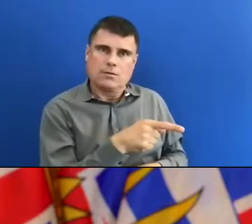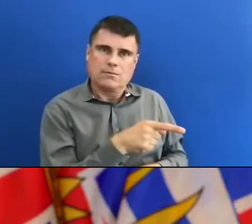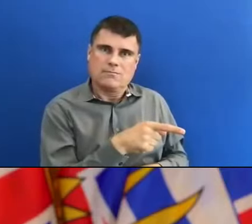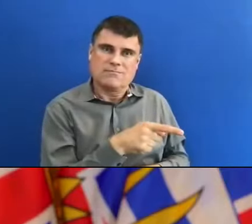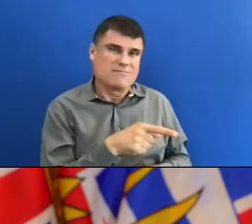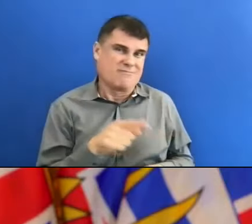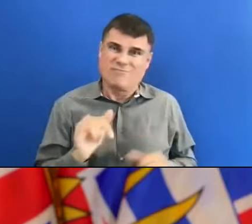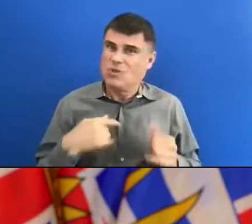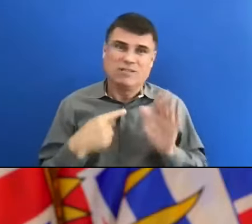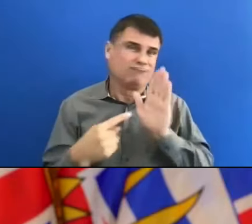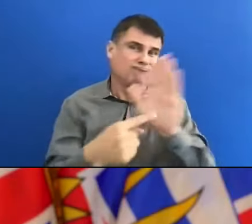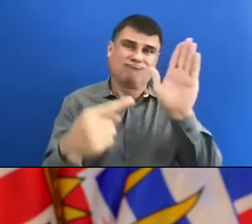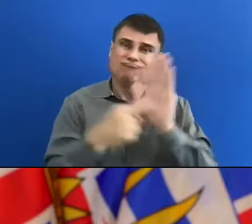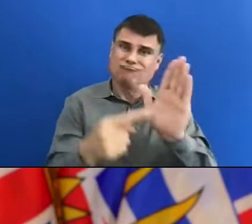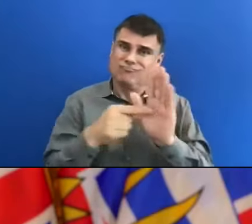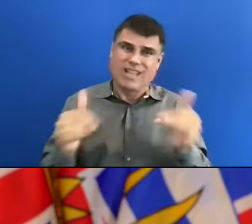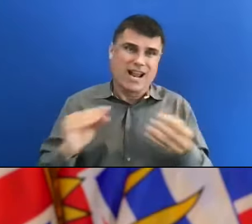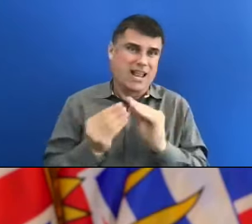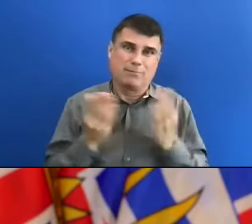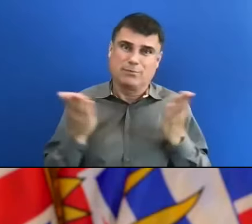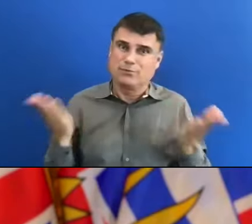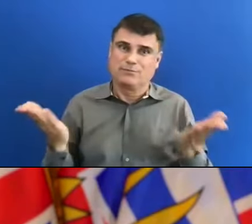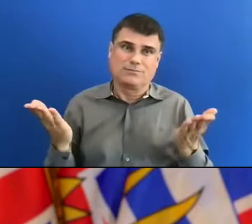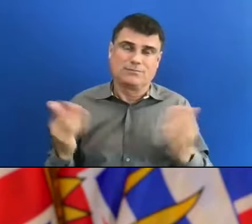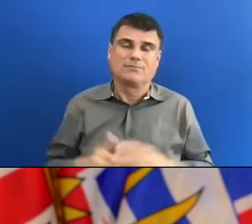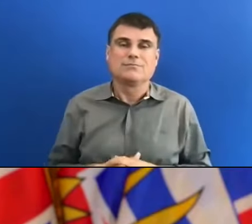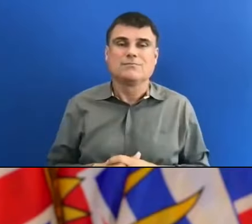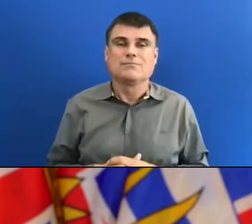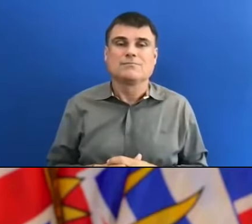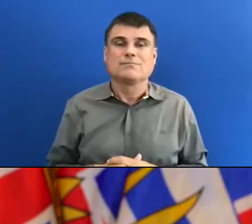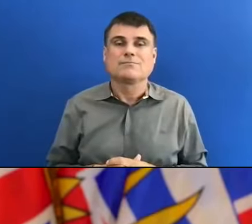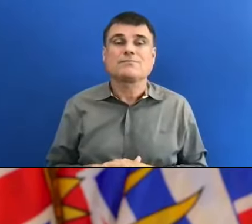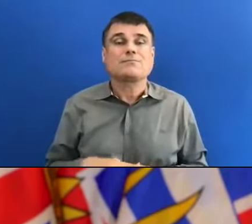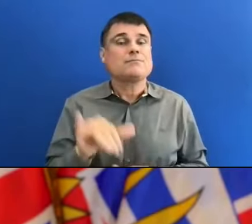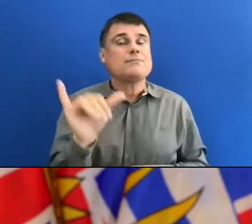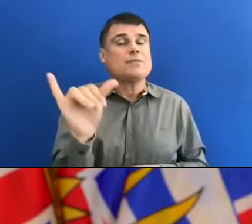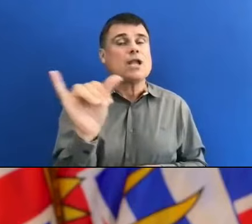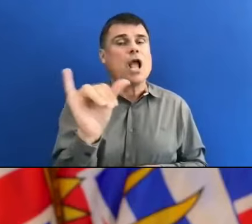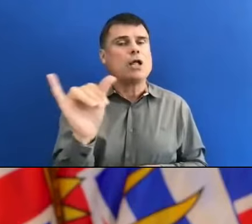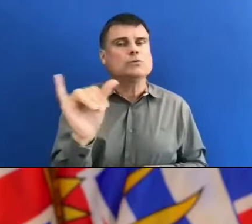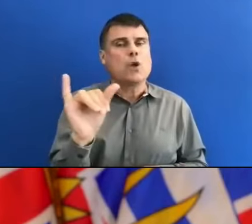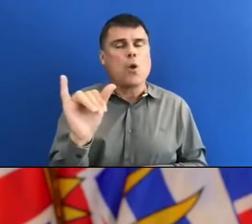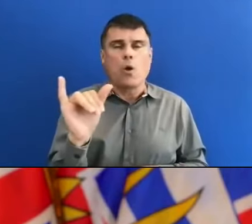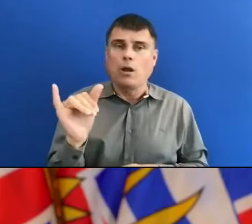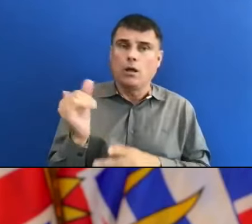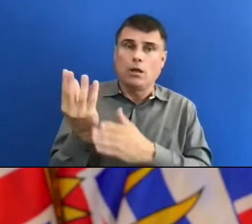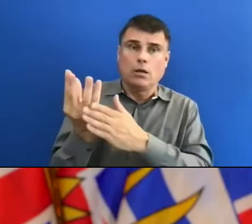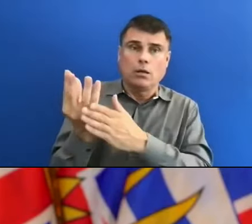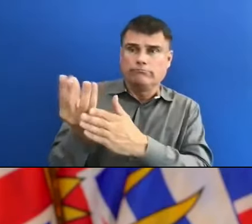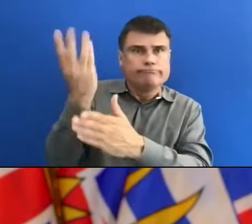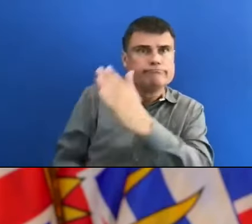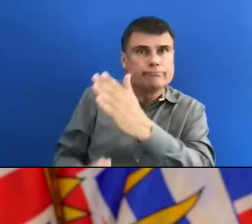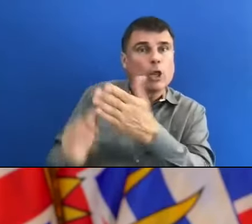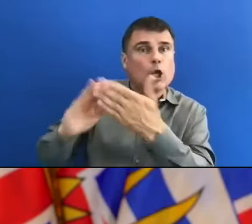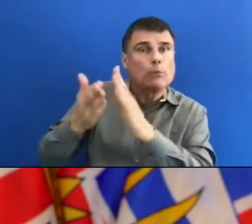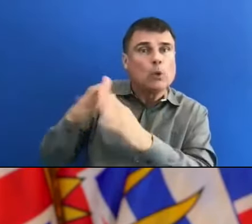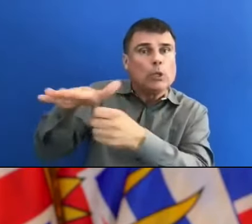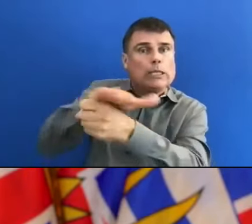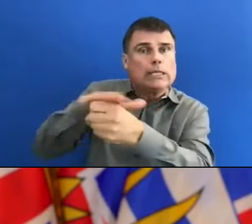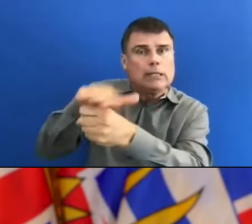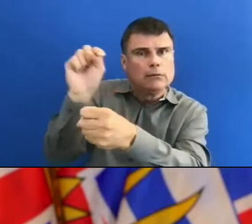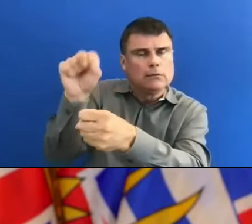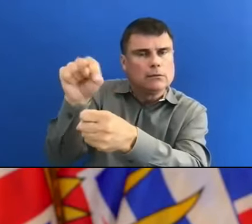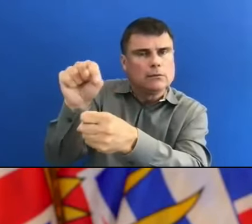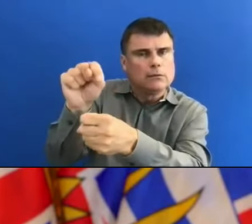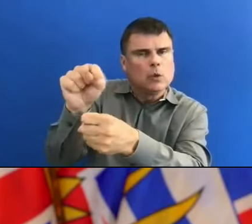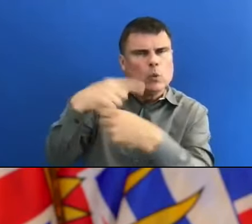there are unexpected deaths in the community that are related, we believe, from the data that we've looked